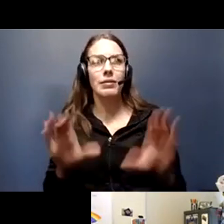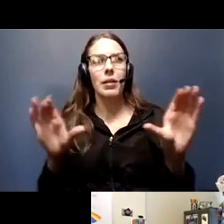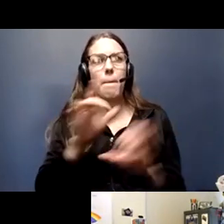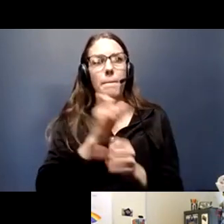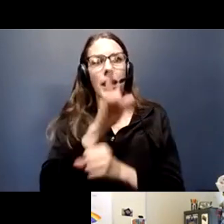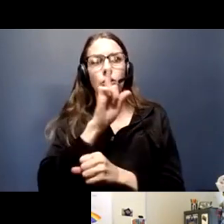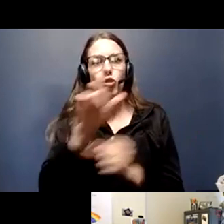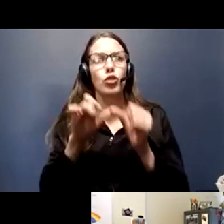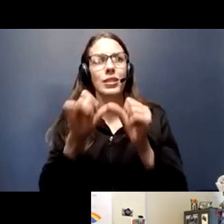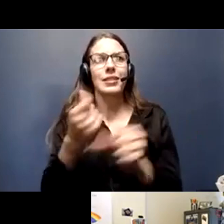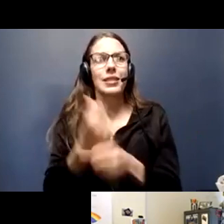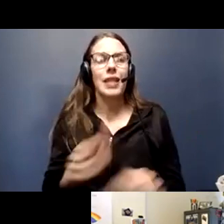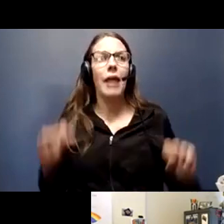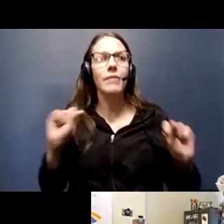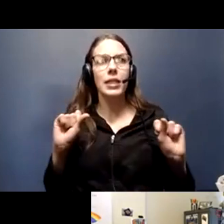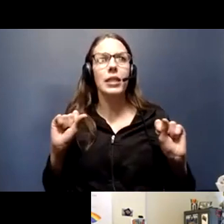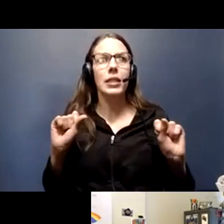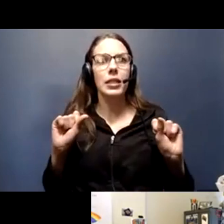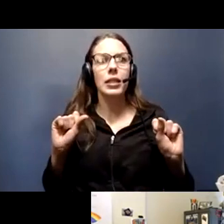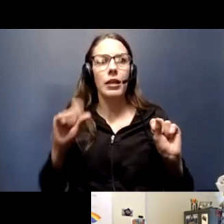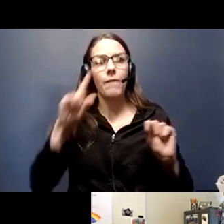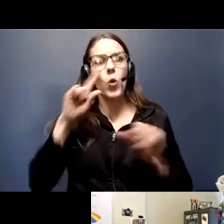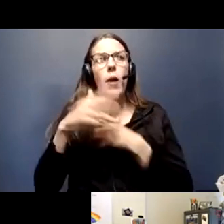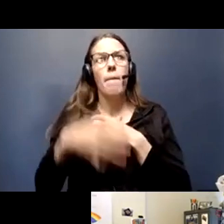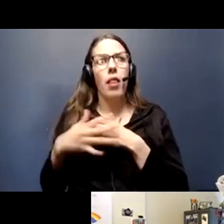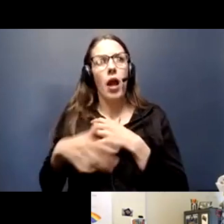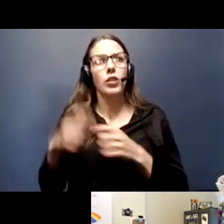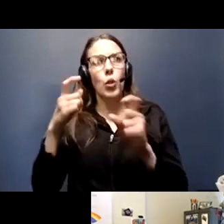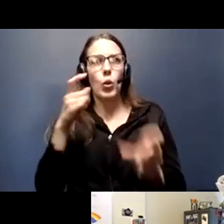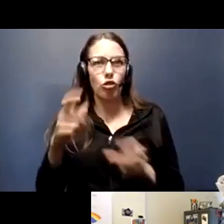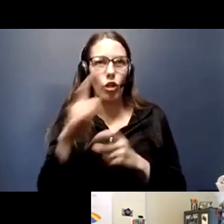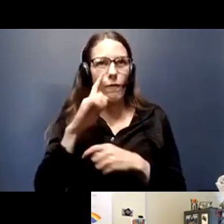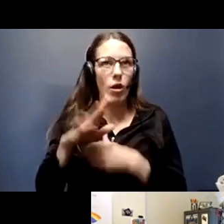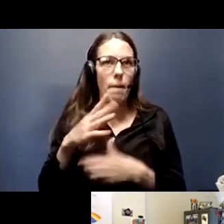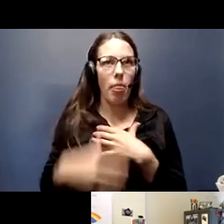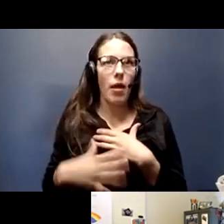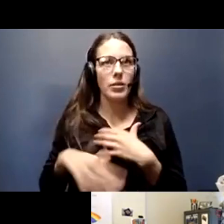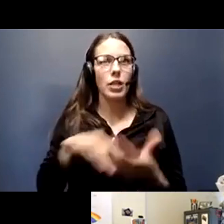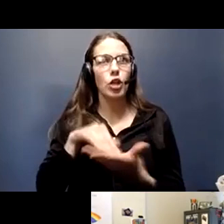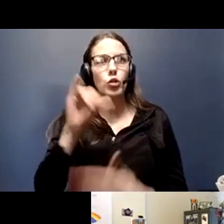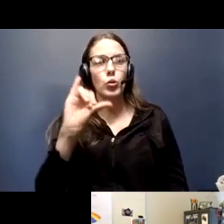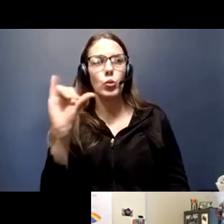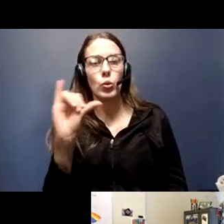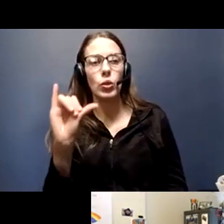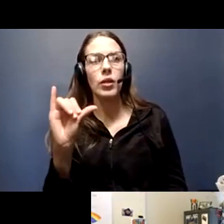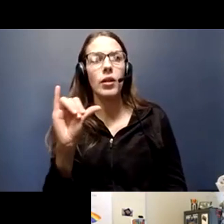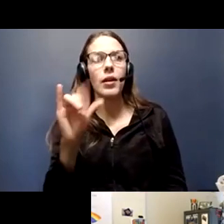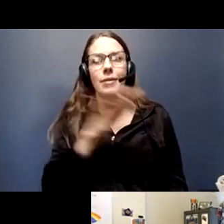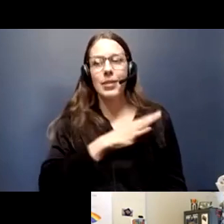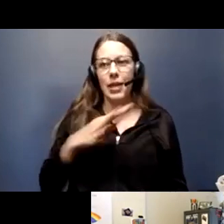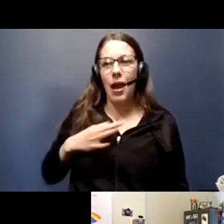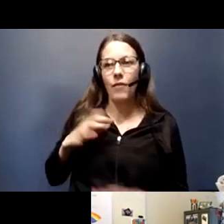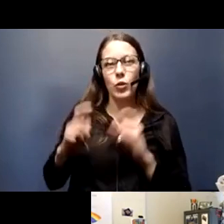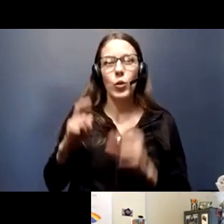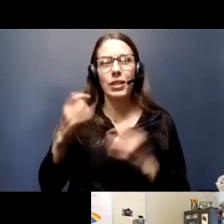we're maintaining safety for our blood donors and for our blood center folks. All staff and donors are now